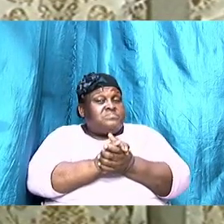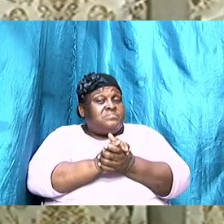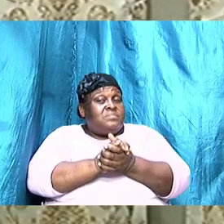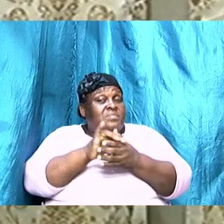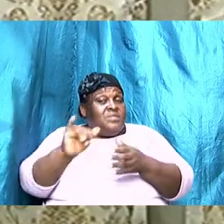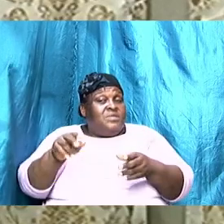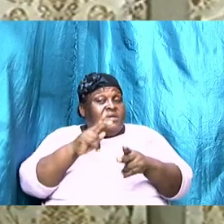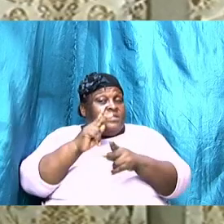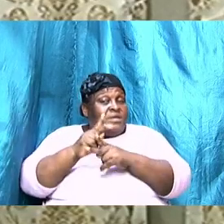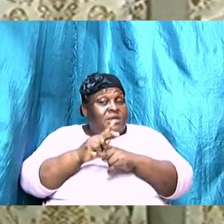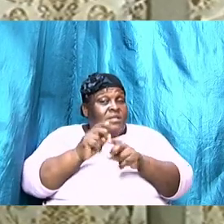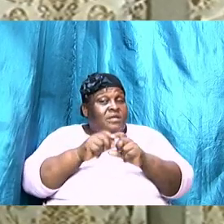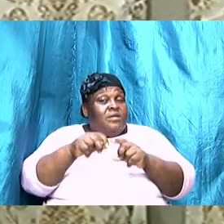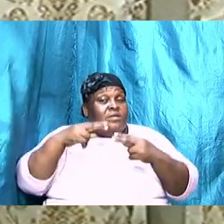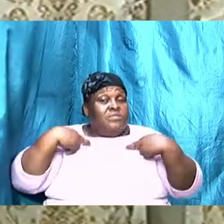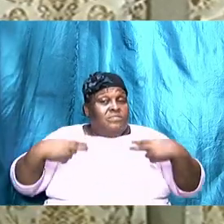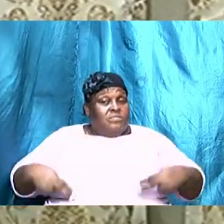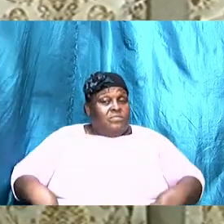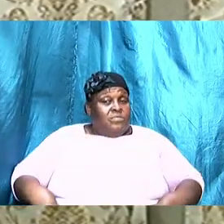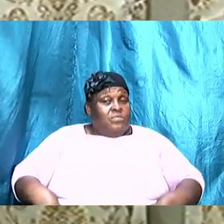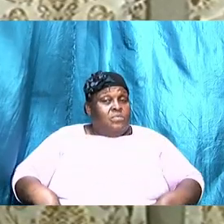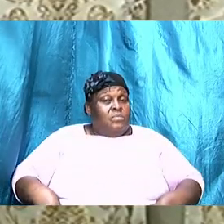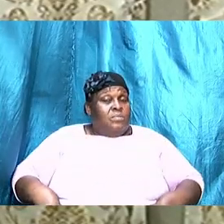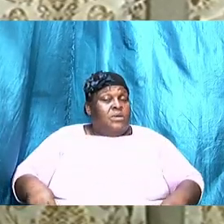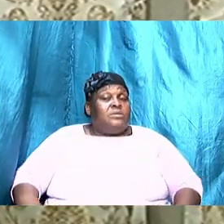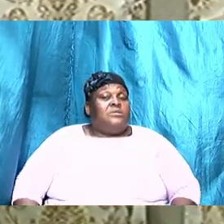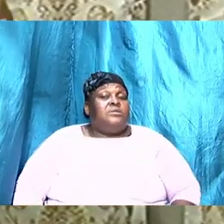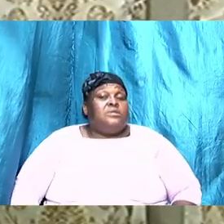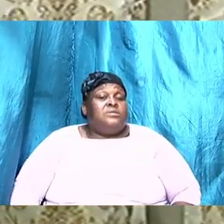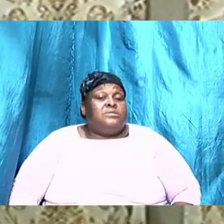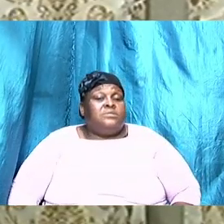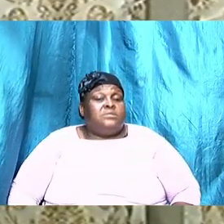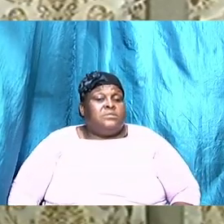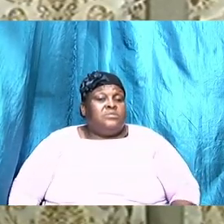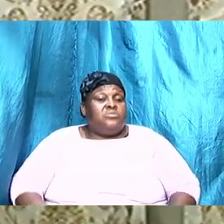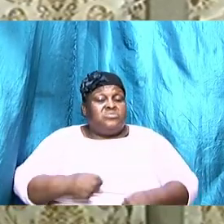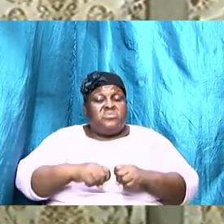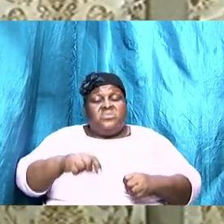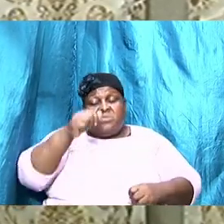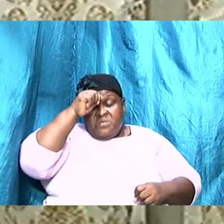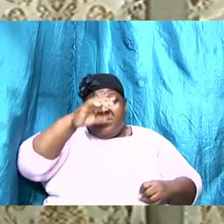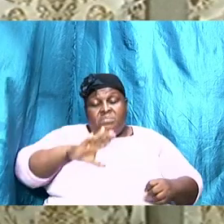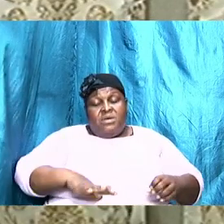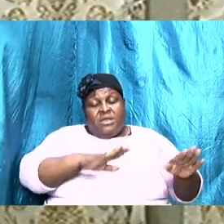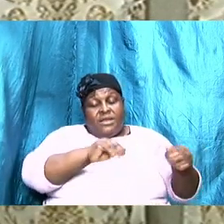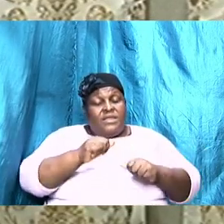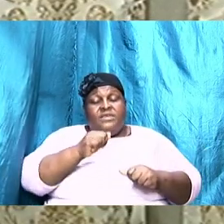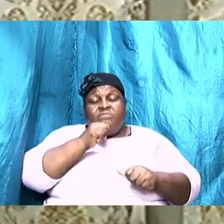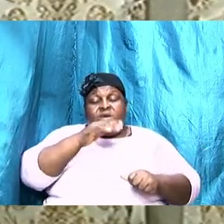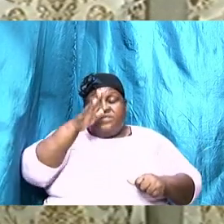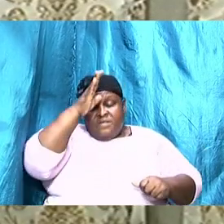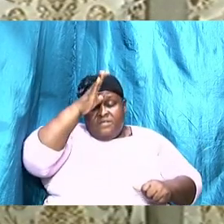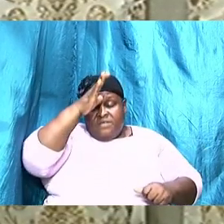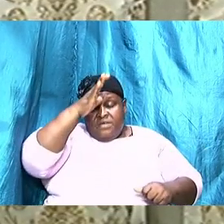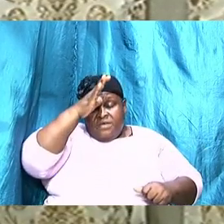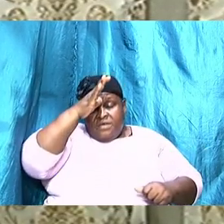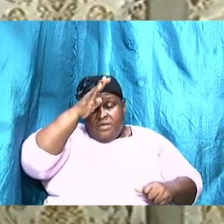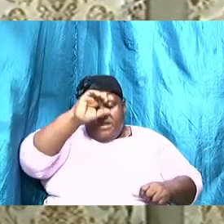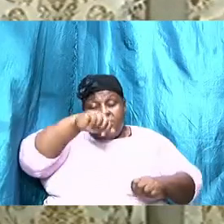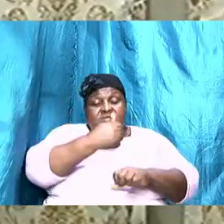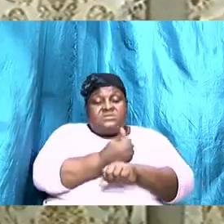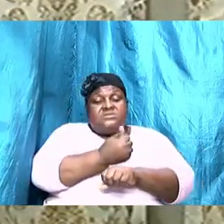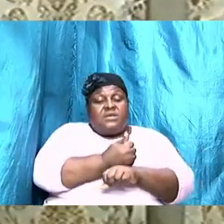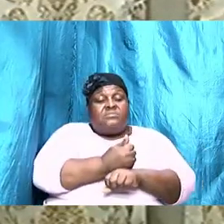source I want us to see it so the man leave his mother and father and establish himself